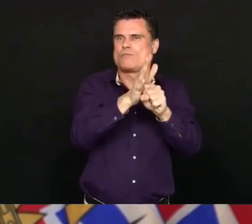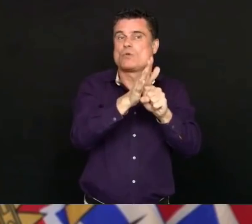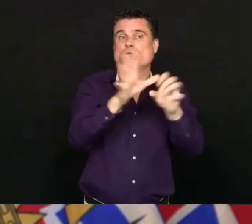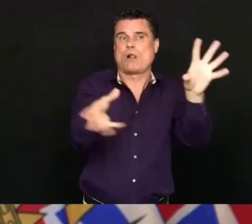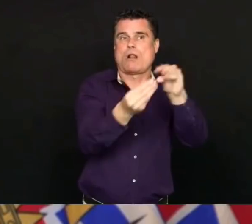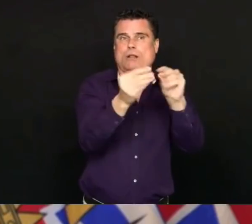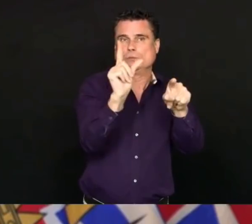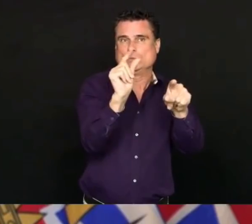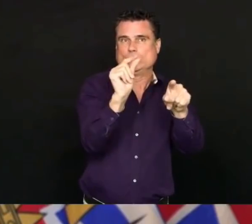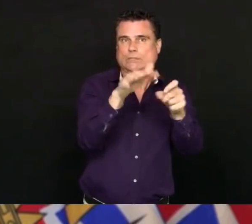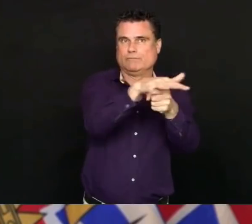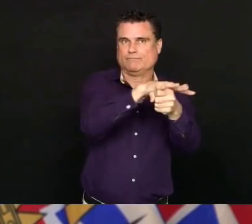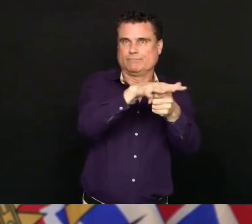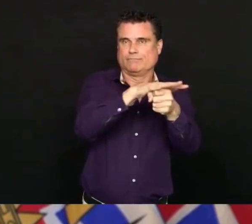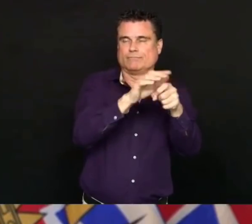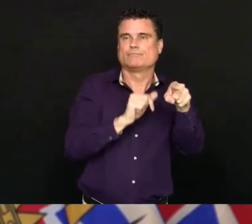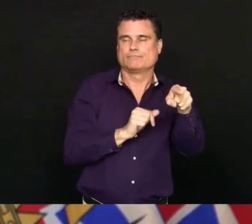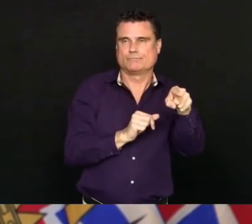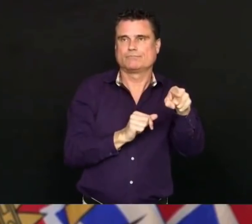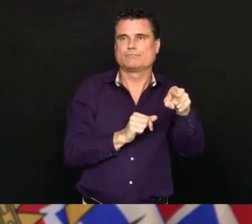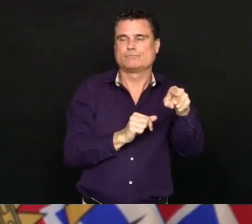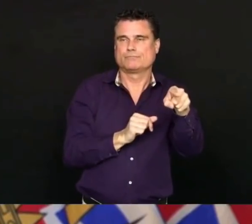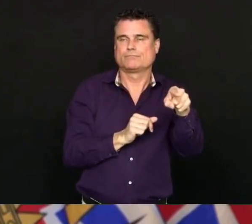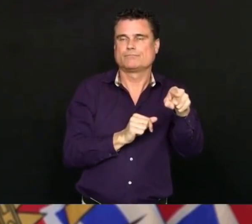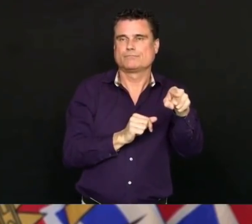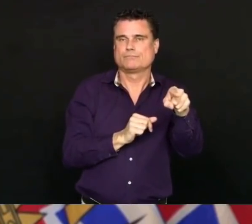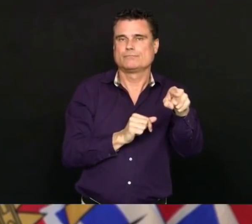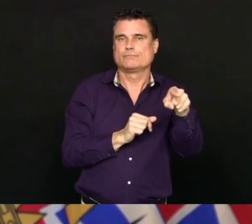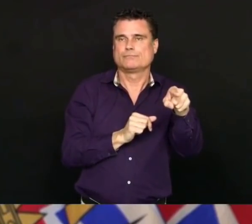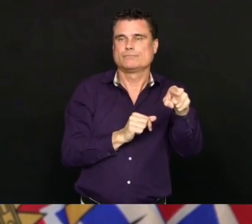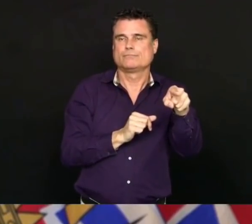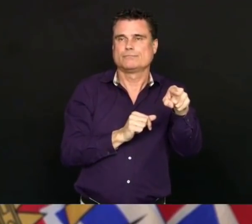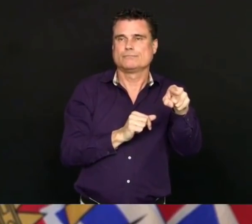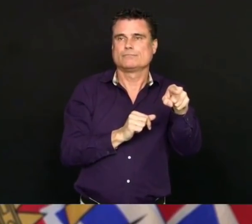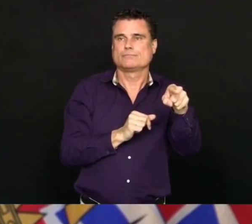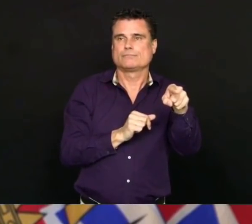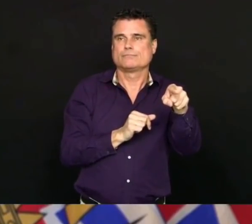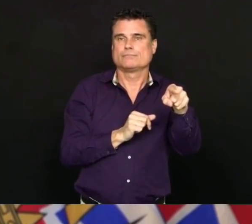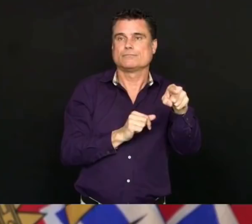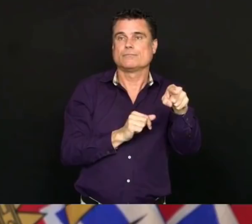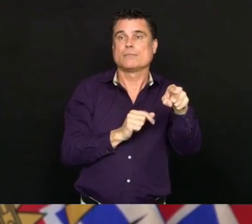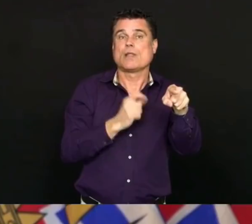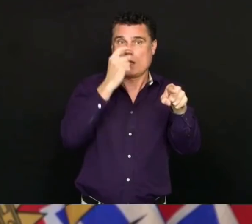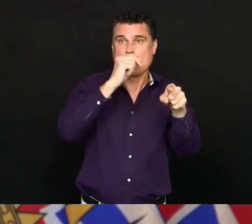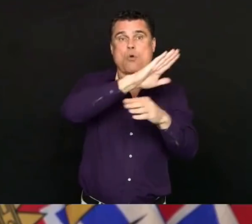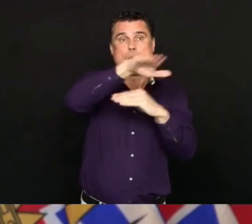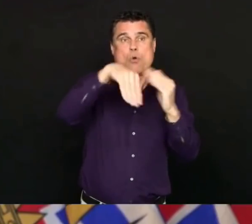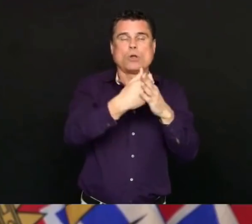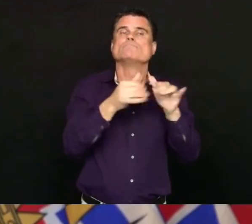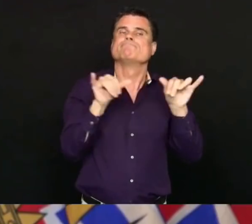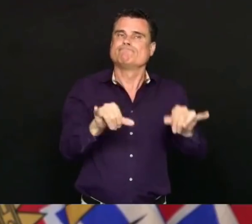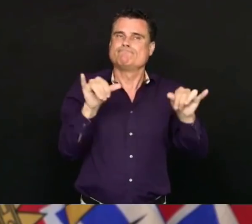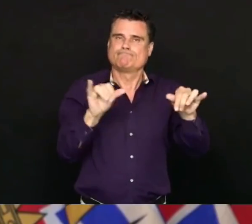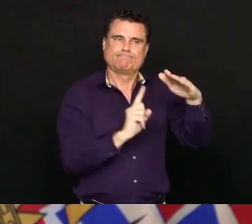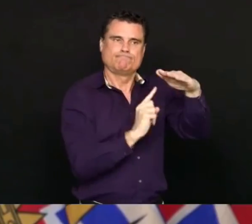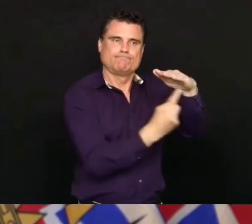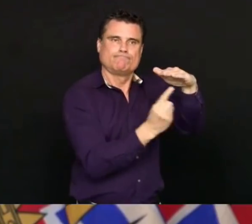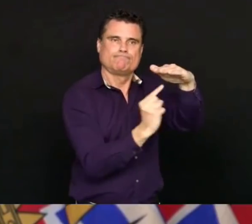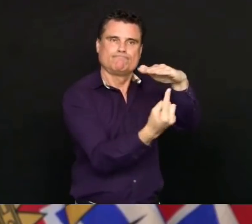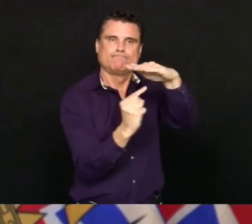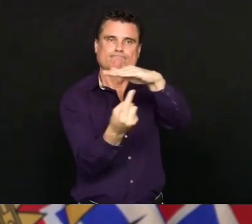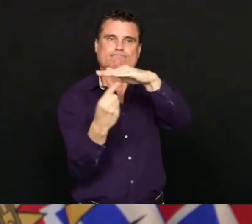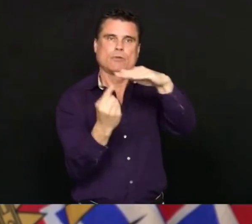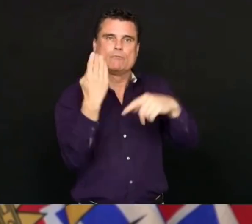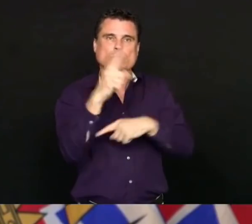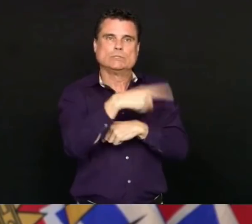quarantine and isolation of all of the people in that community. And the interior health is working